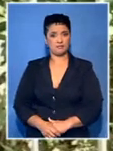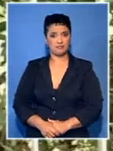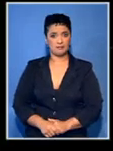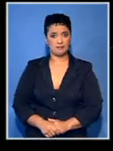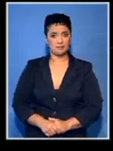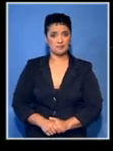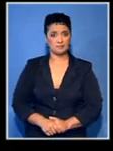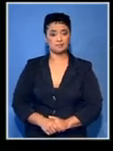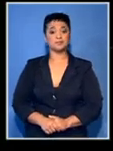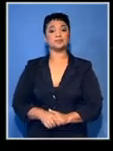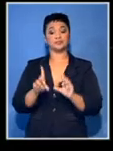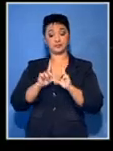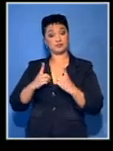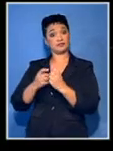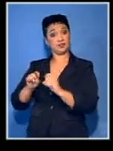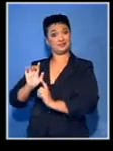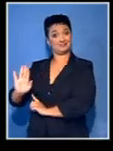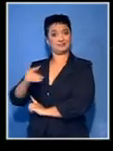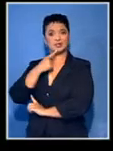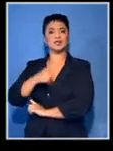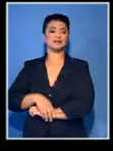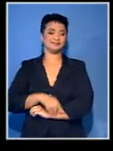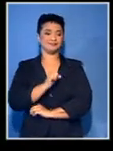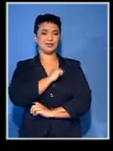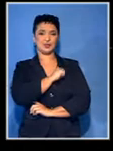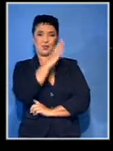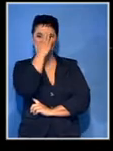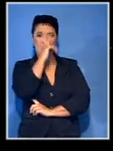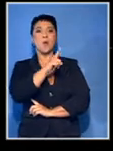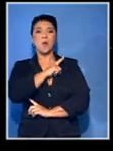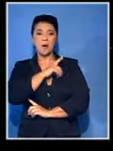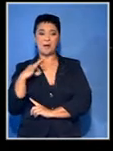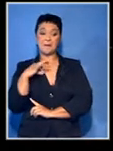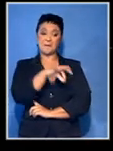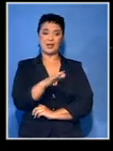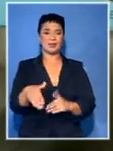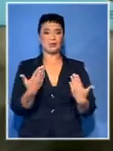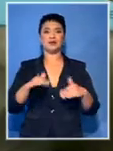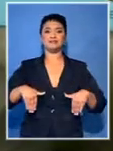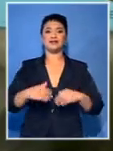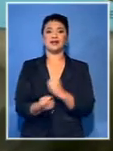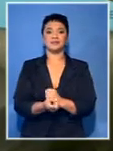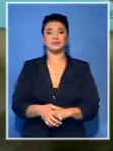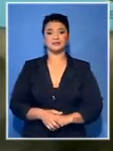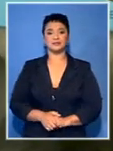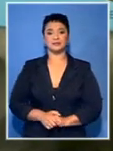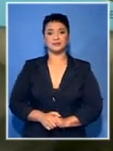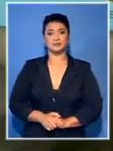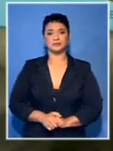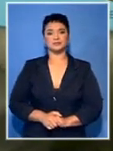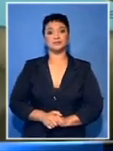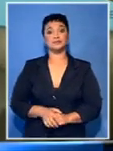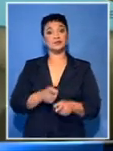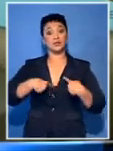country. The department says Satu knows the reasons behind the delay in payments. We have been